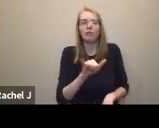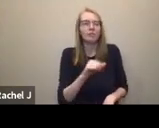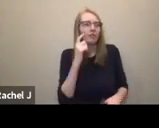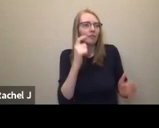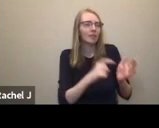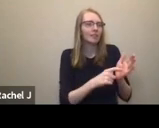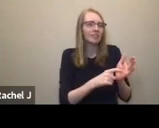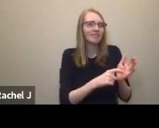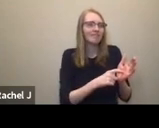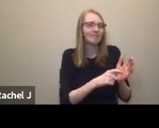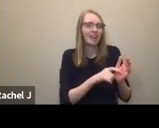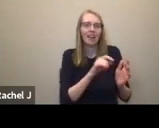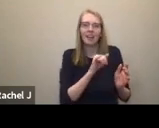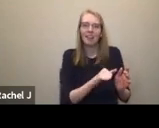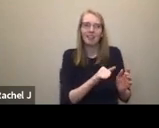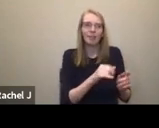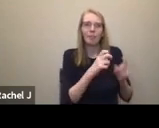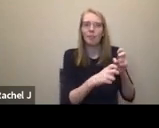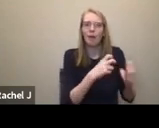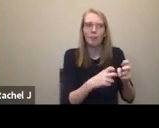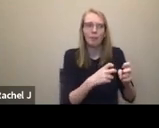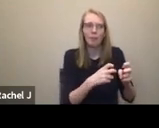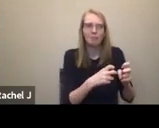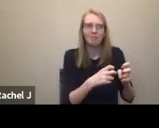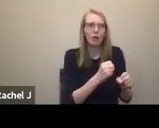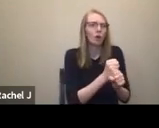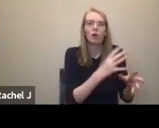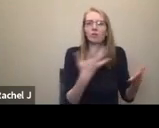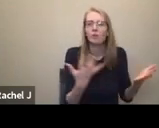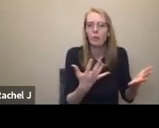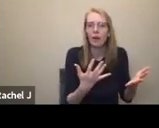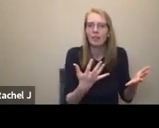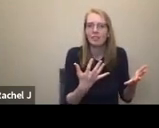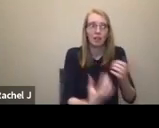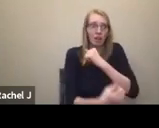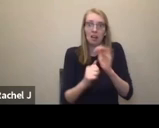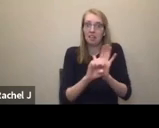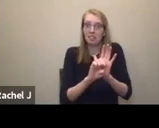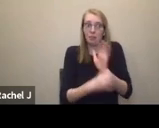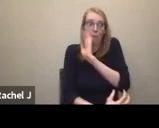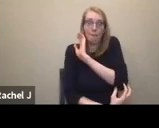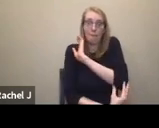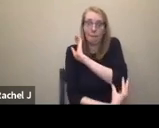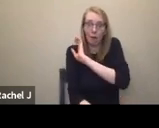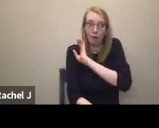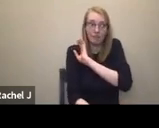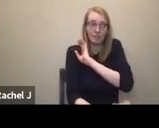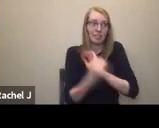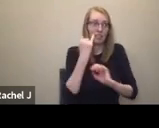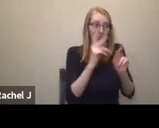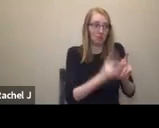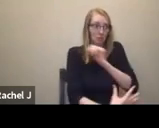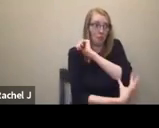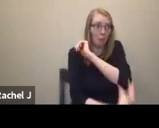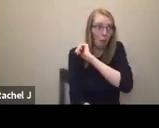a health condition, but a social condition. So what's my role of the doctor in fixing that problem? Is it just to prescribe antidepressants